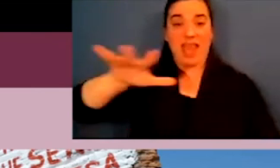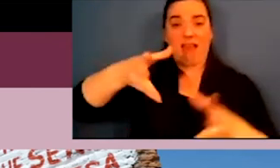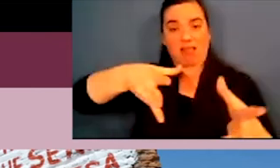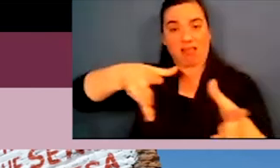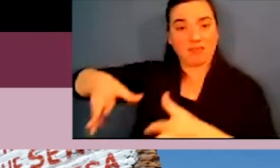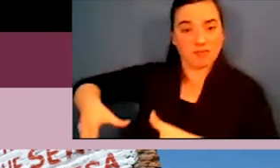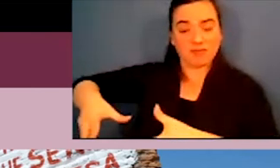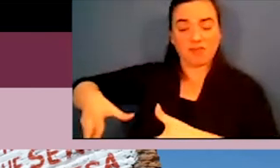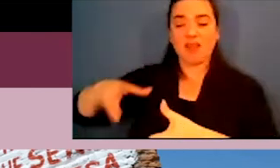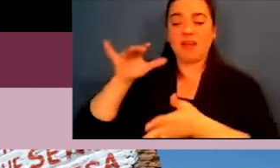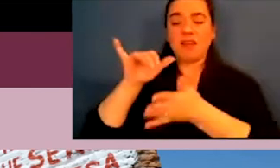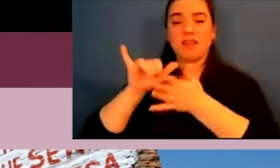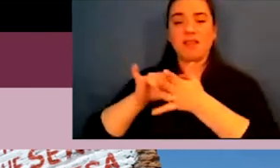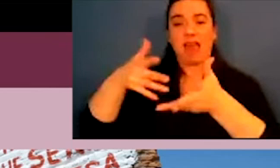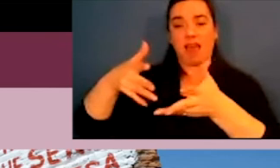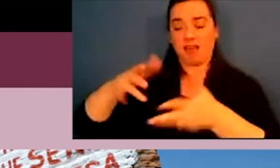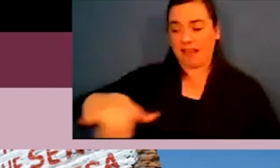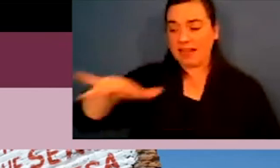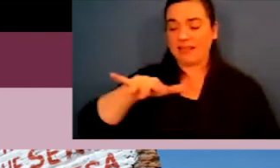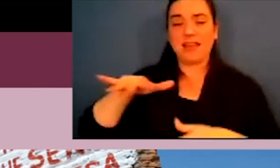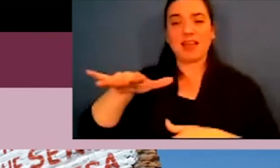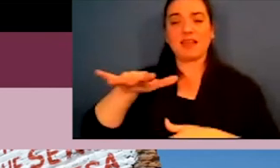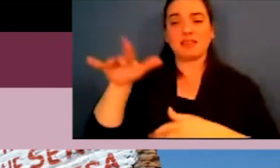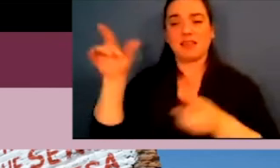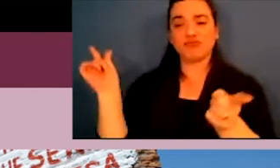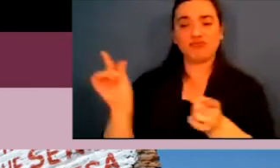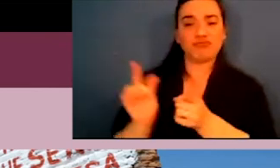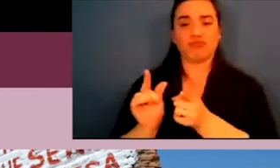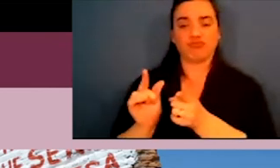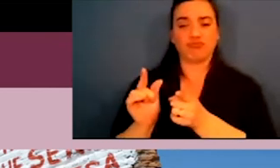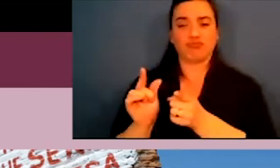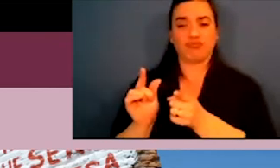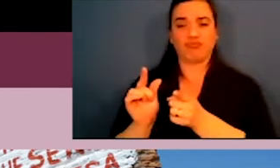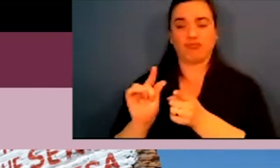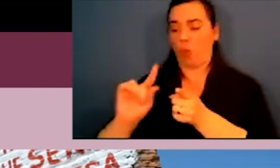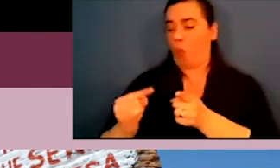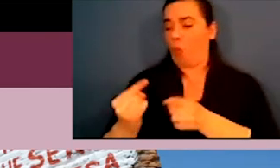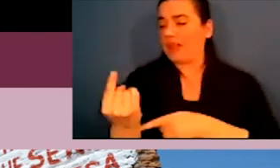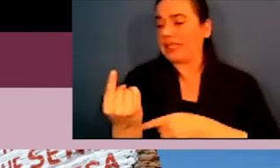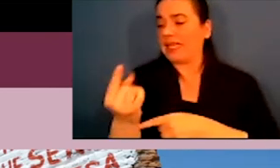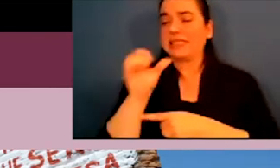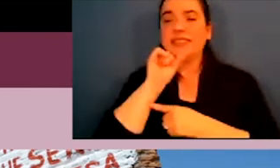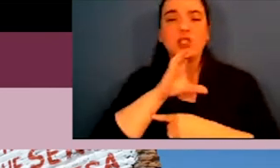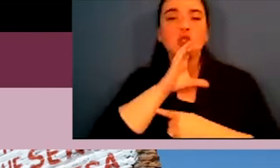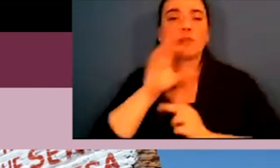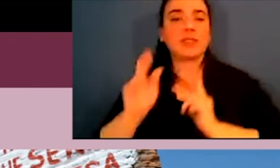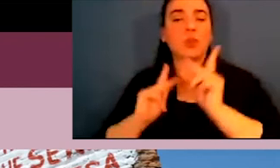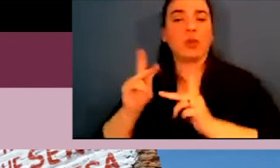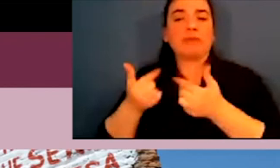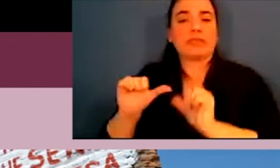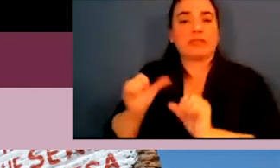their native lands. And a lot of native lands becoming, becoming reduced to only